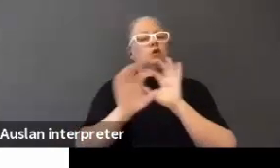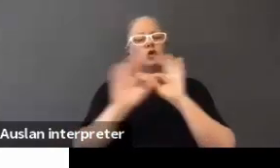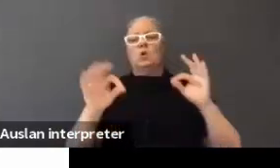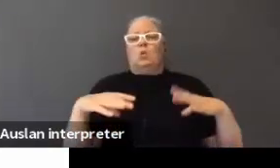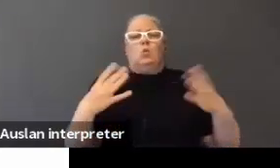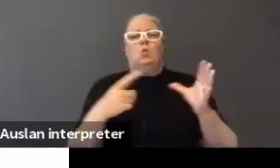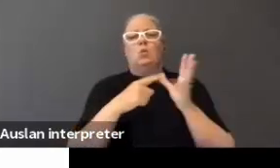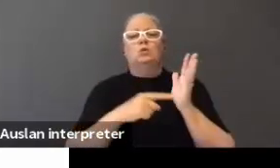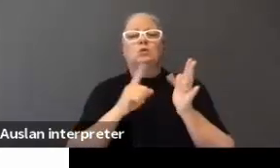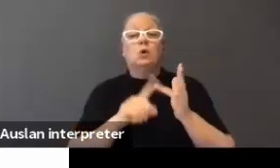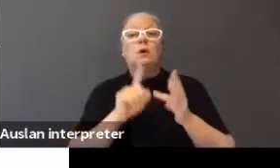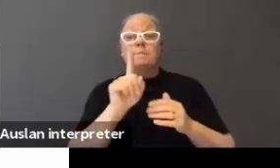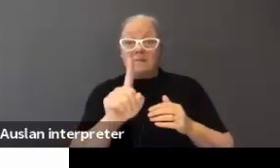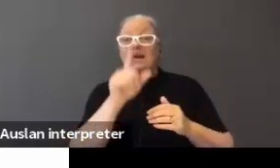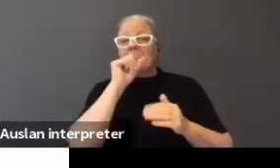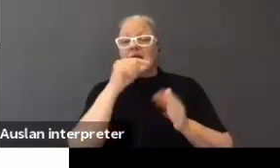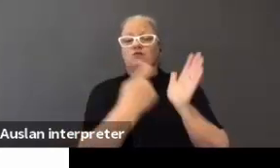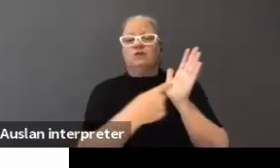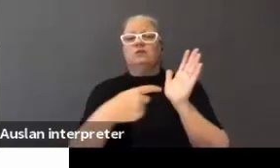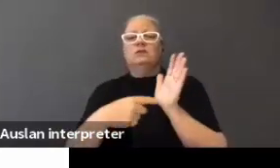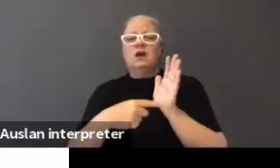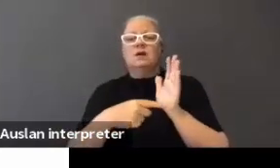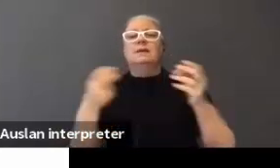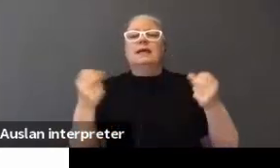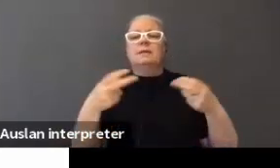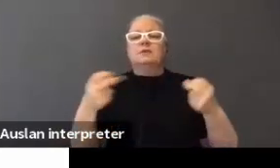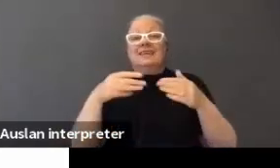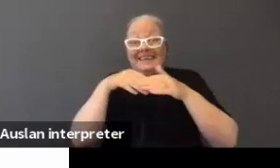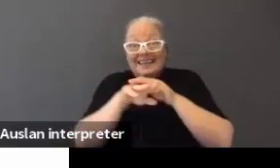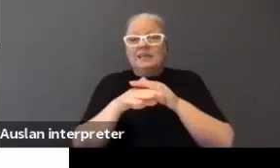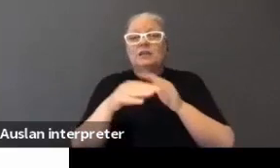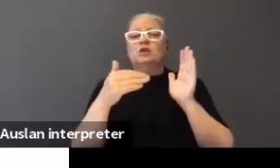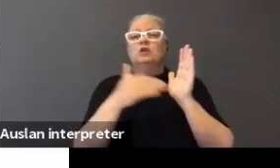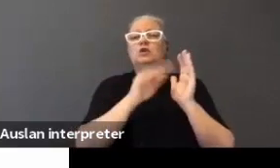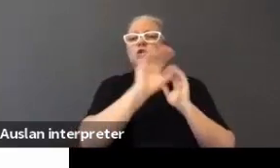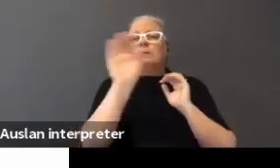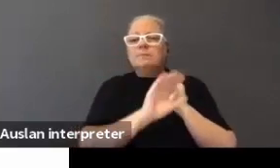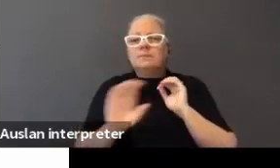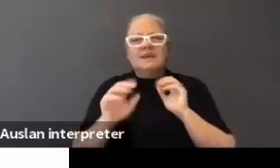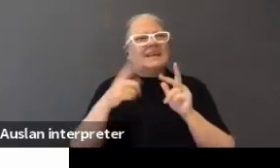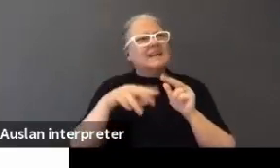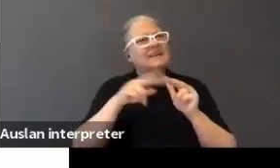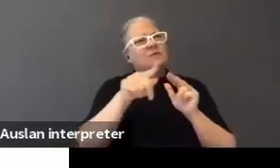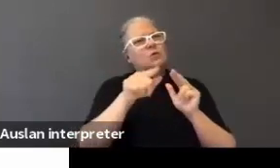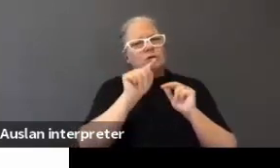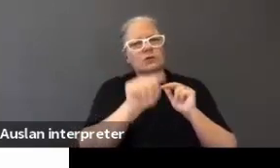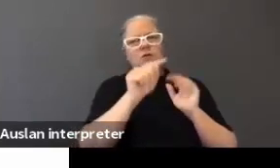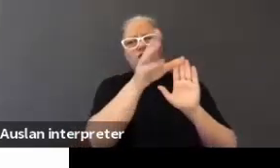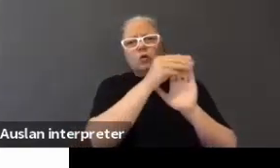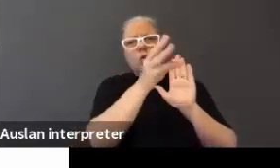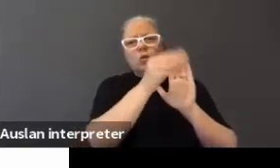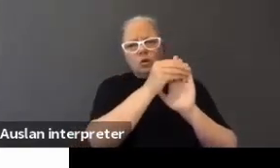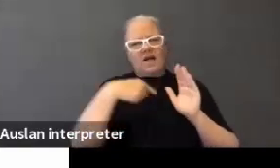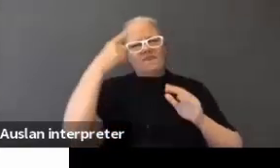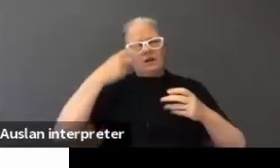but you can put real-time captioning within Zoom. And if we record, I'm pretty sure, I think it records the